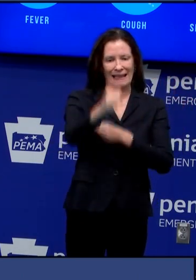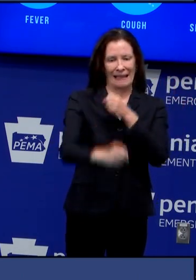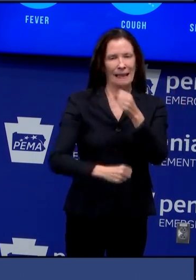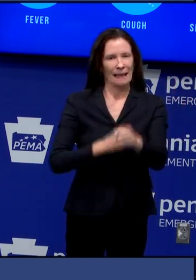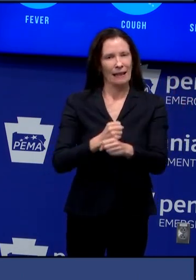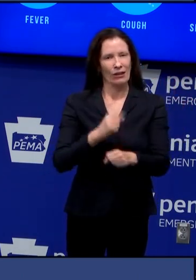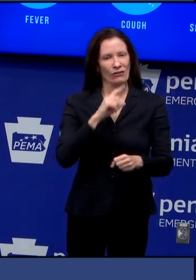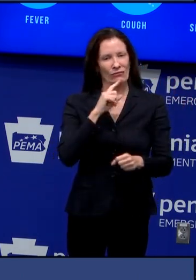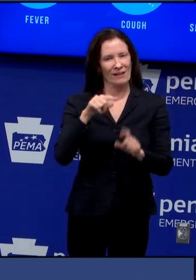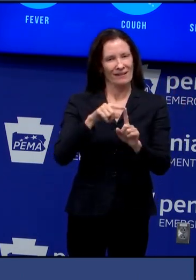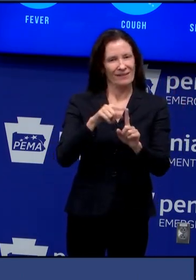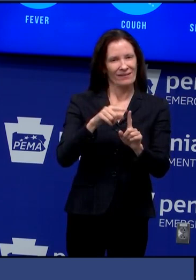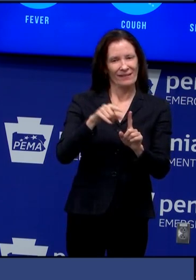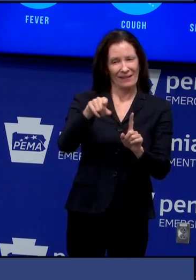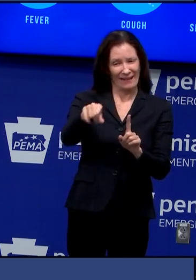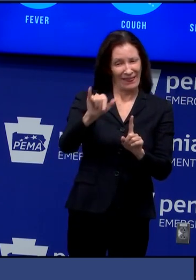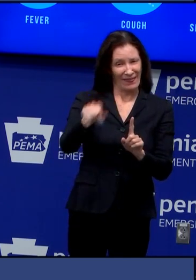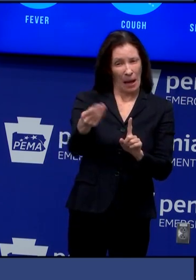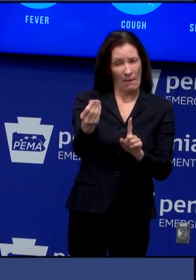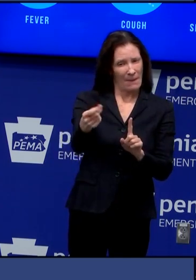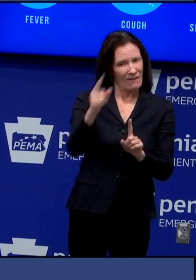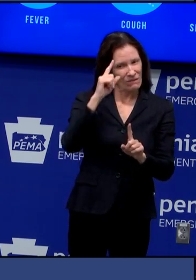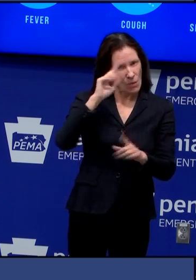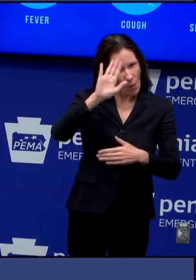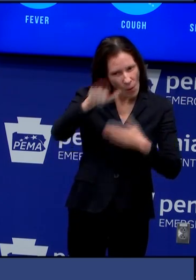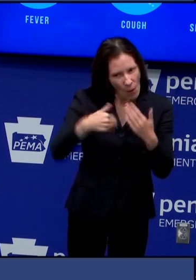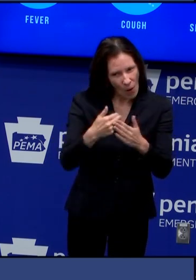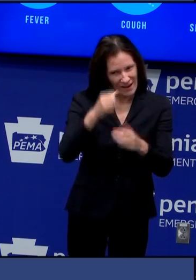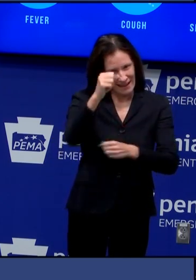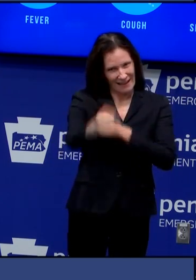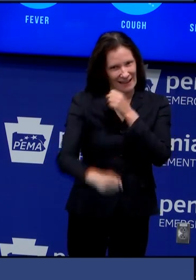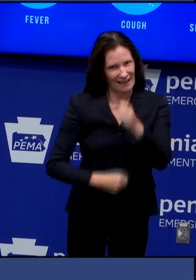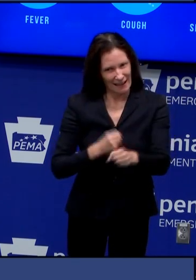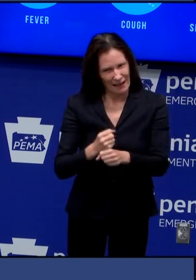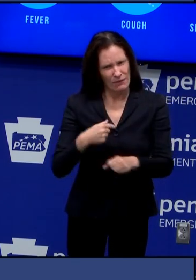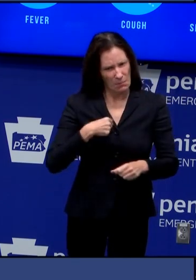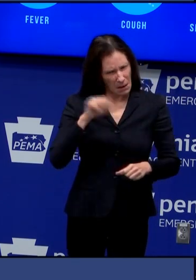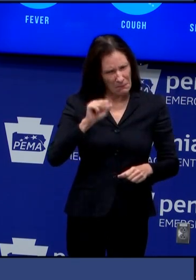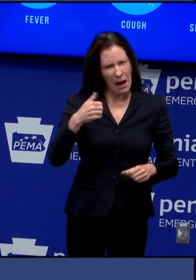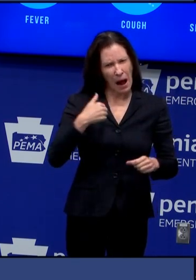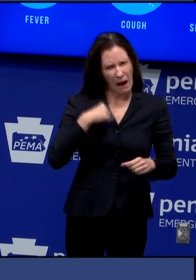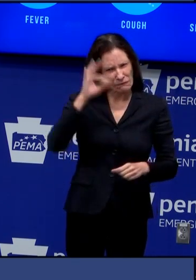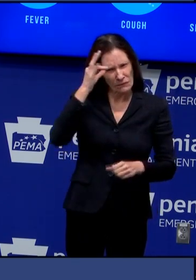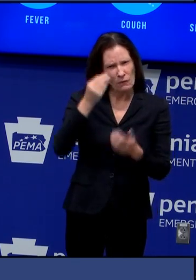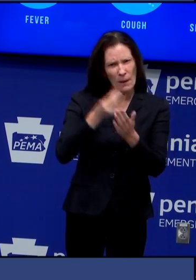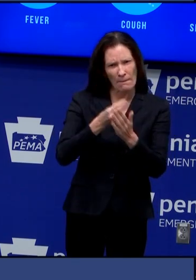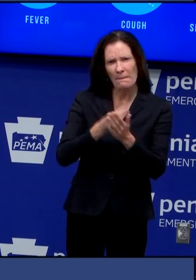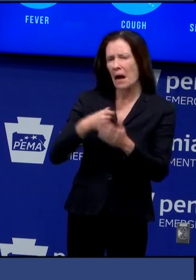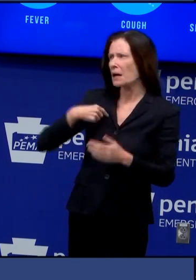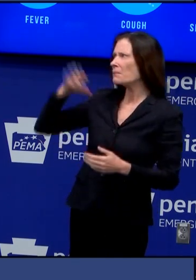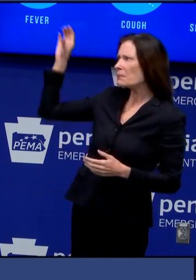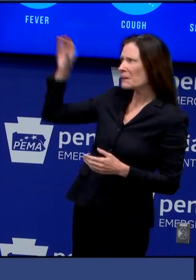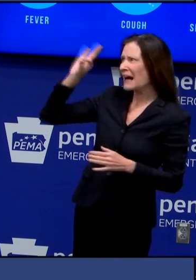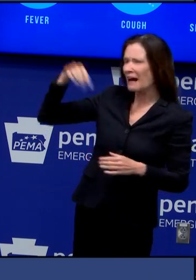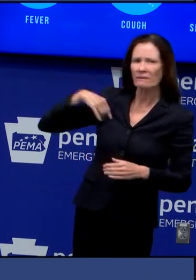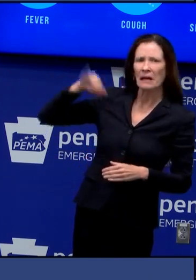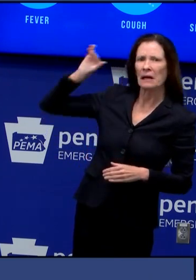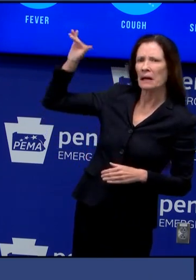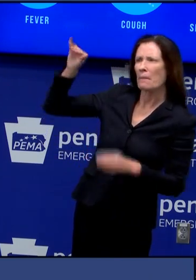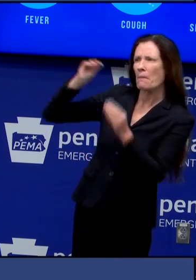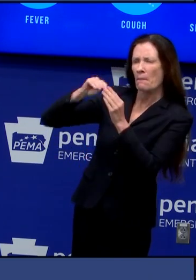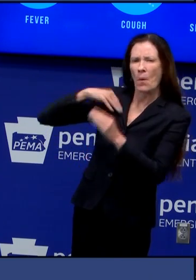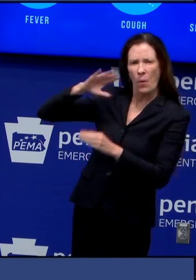strongly advocating for and we certainly are advocating as well with the federal government to issue more funds to the states